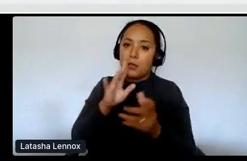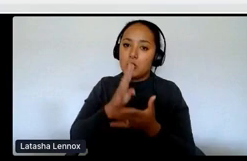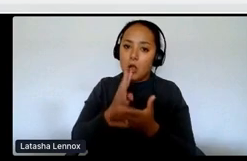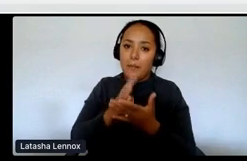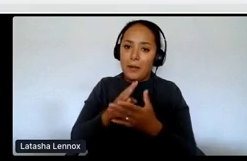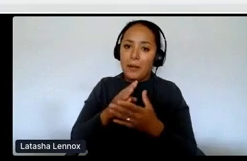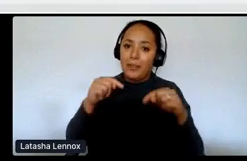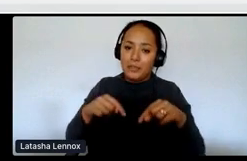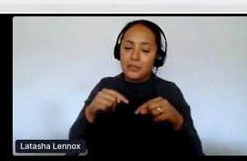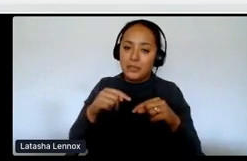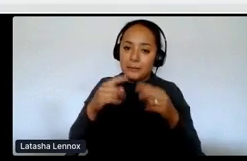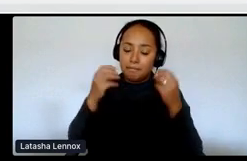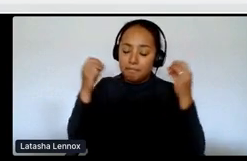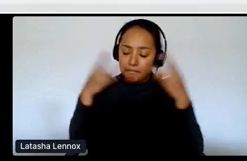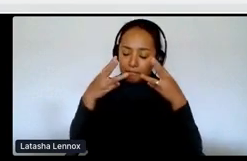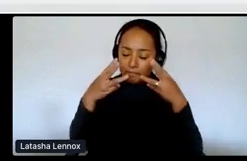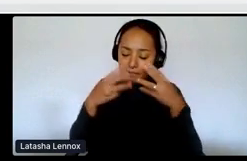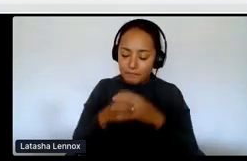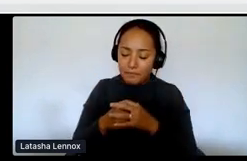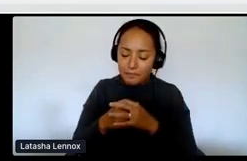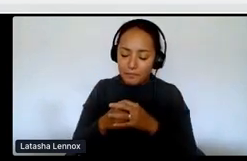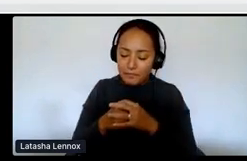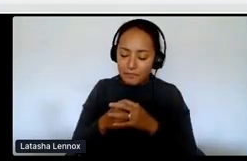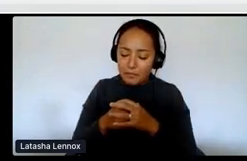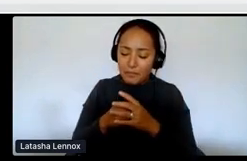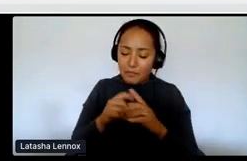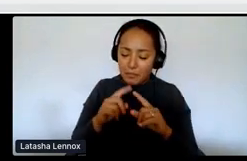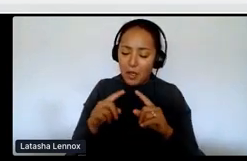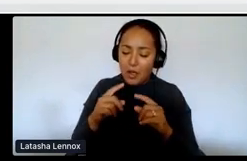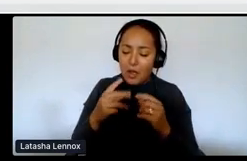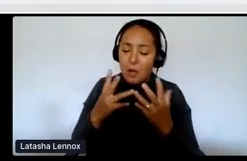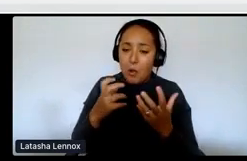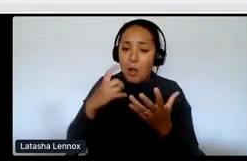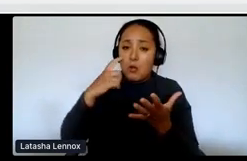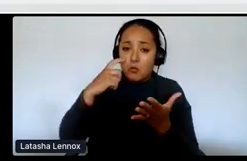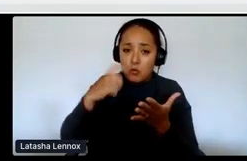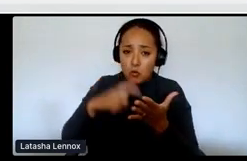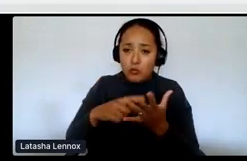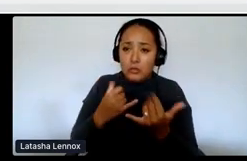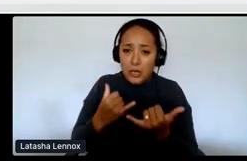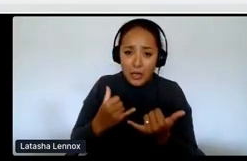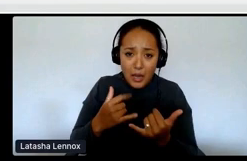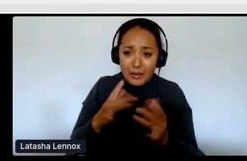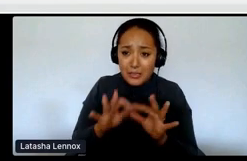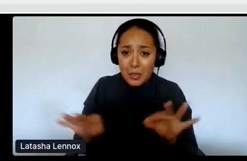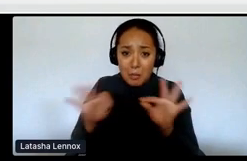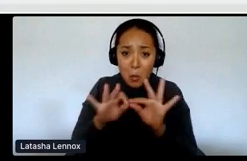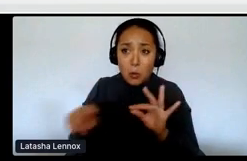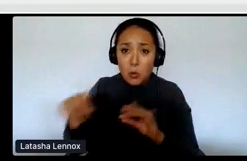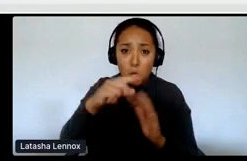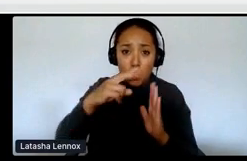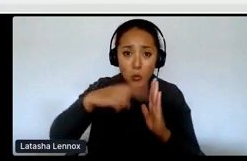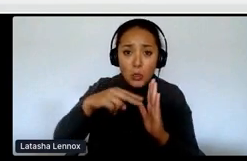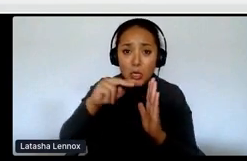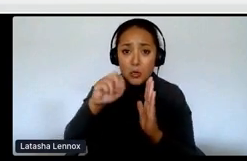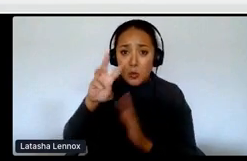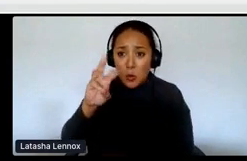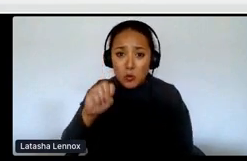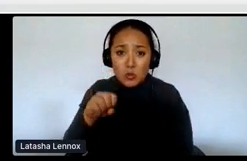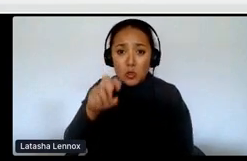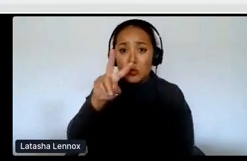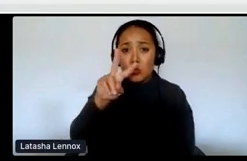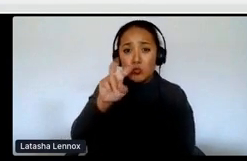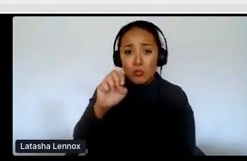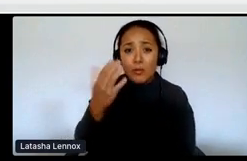but I wanted to bring it up today because I think it's important for people as they are reading in the news, um, about the 215